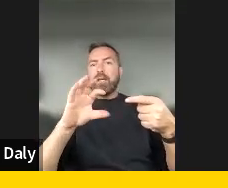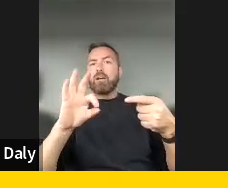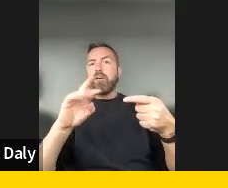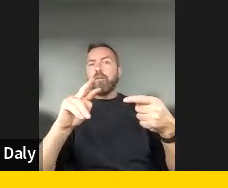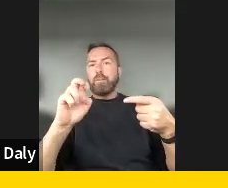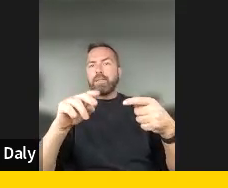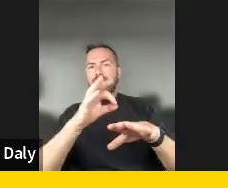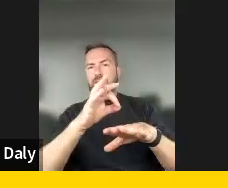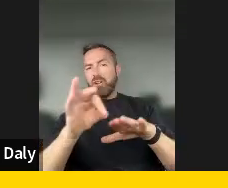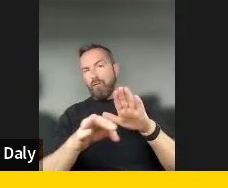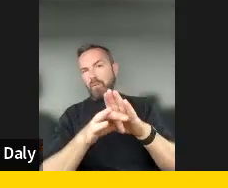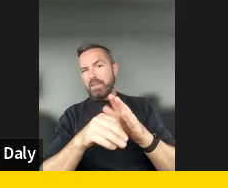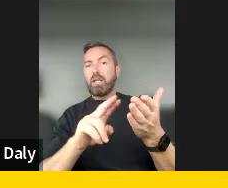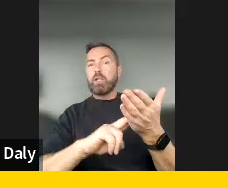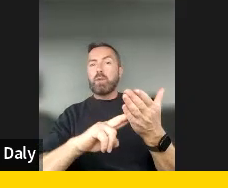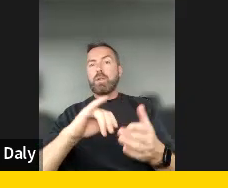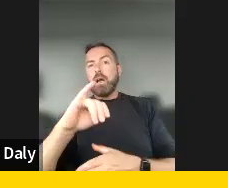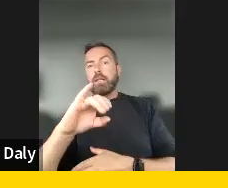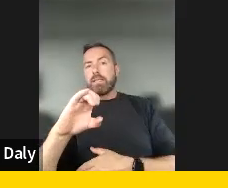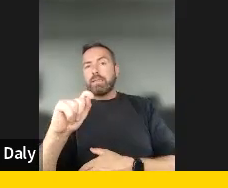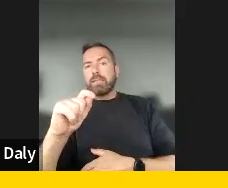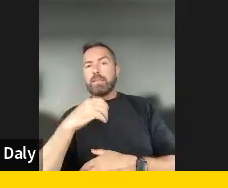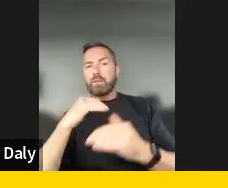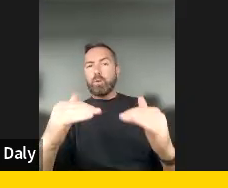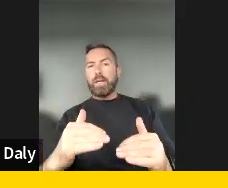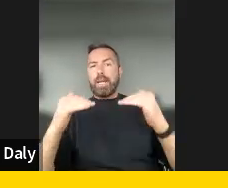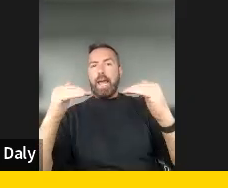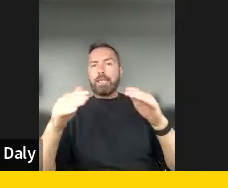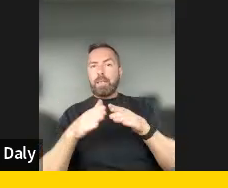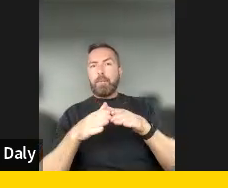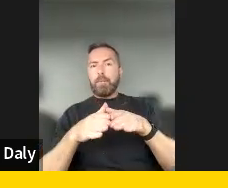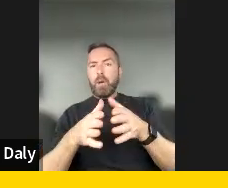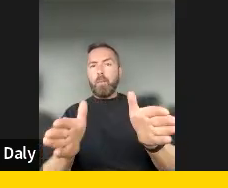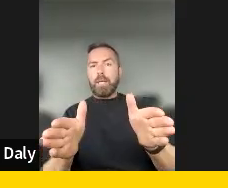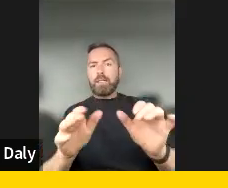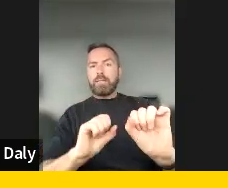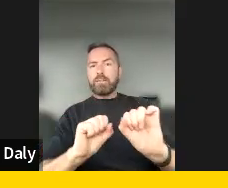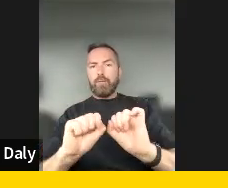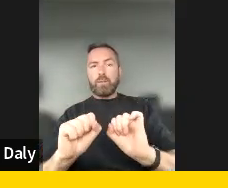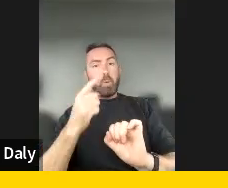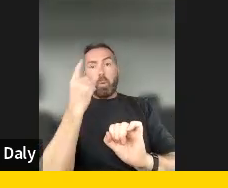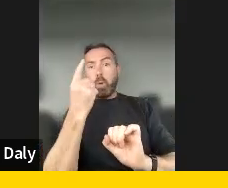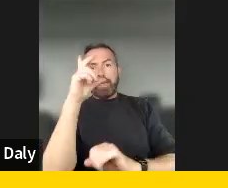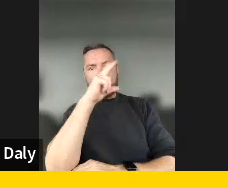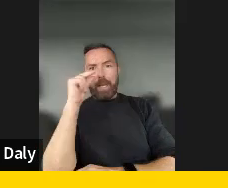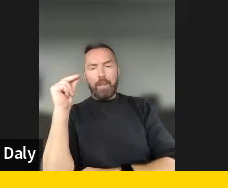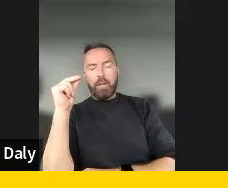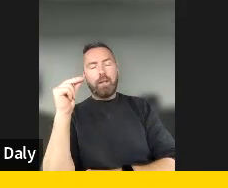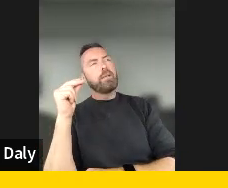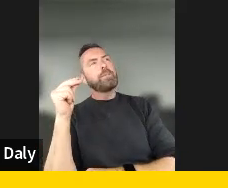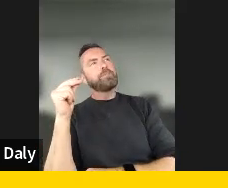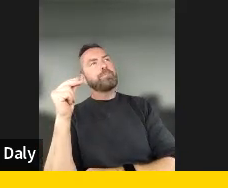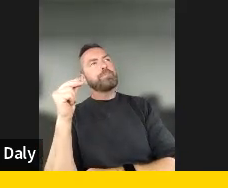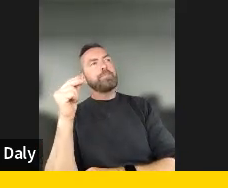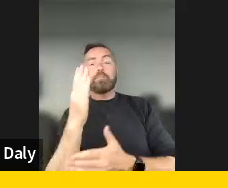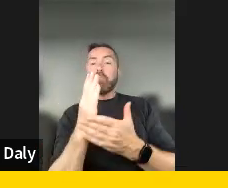use of ICT to enhance public administration or public services. Just an example, when you, for example, there are some